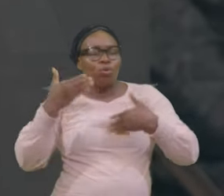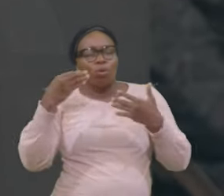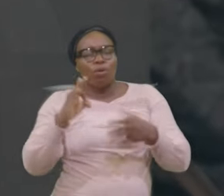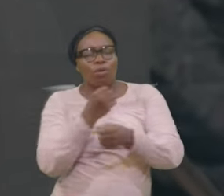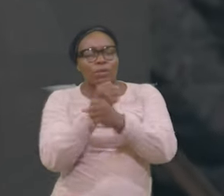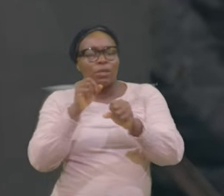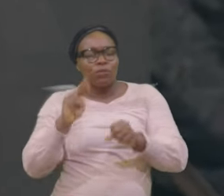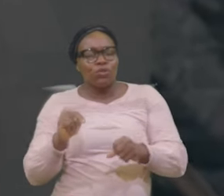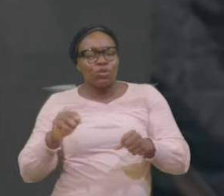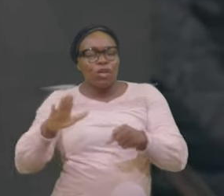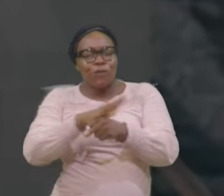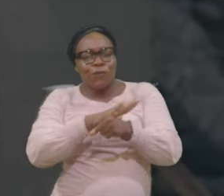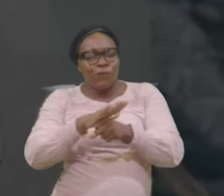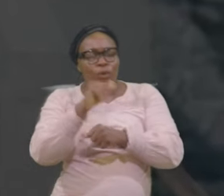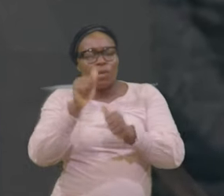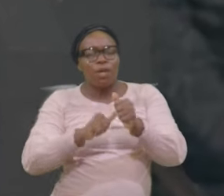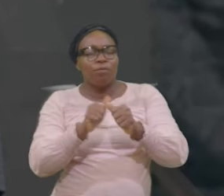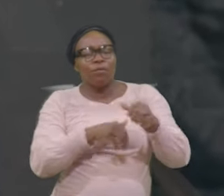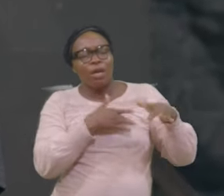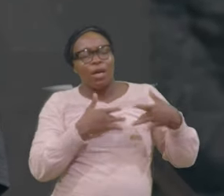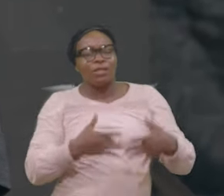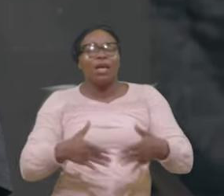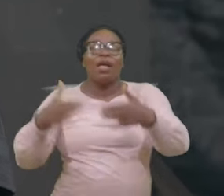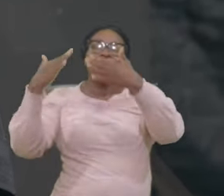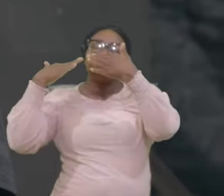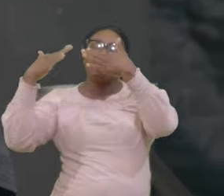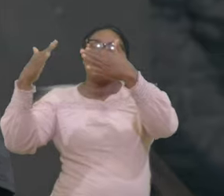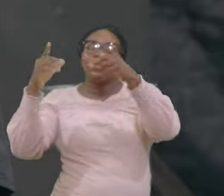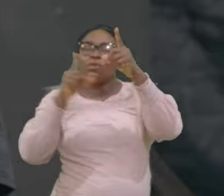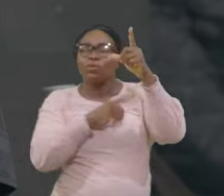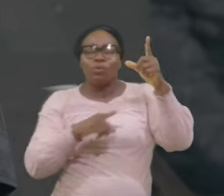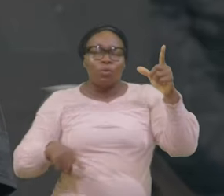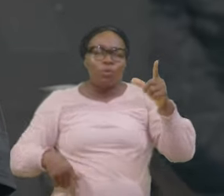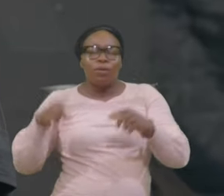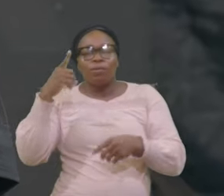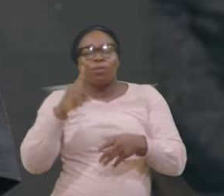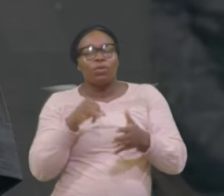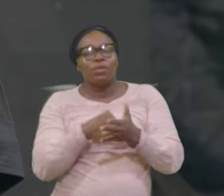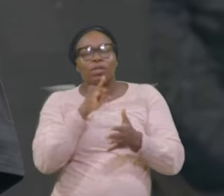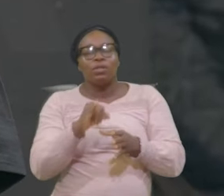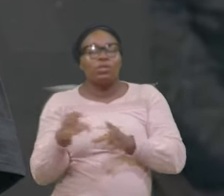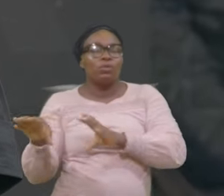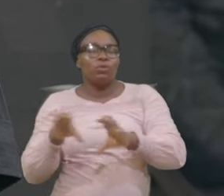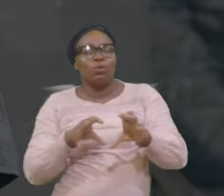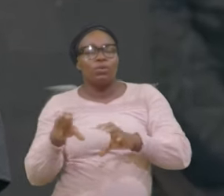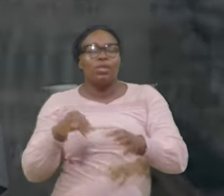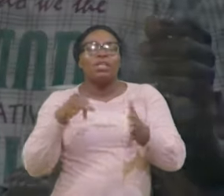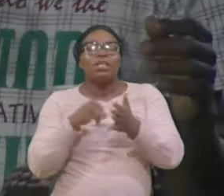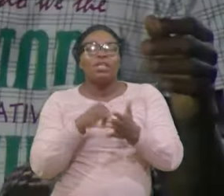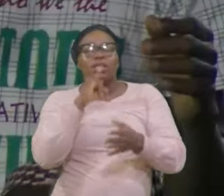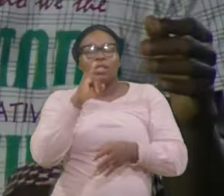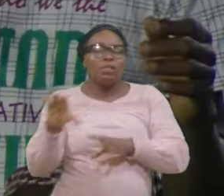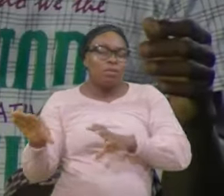Every heart Thank you Lord It is done It is done